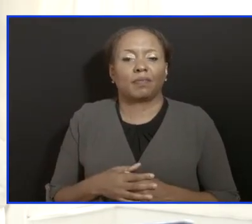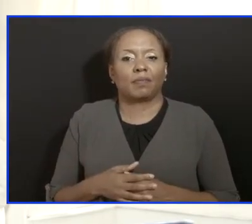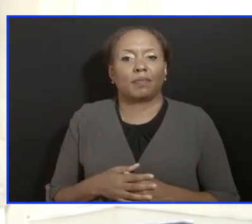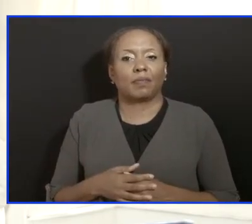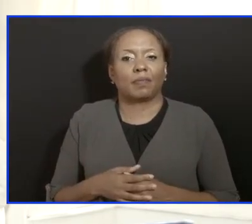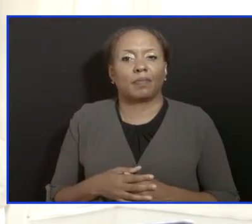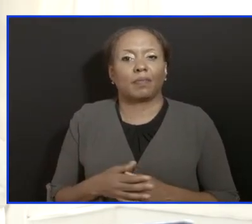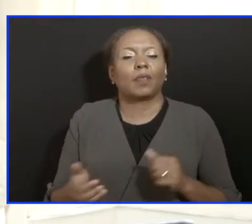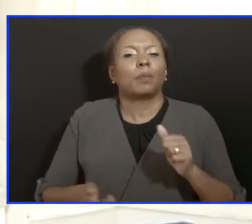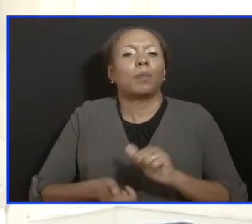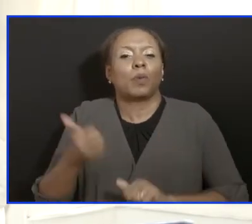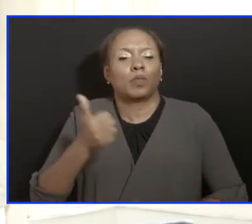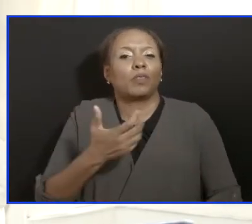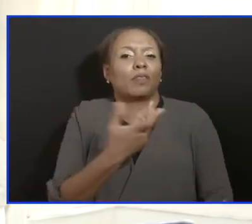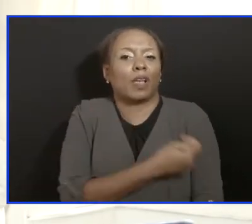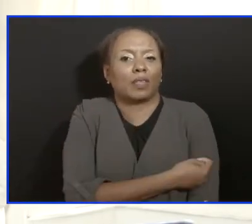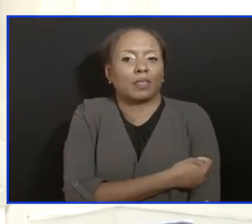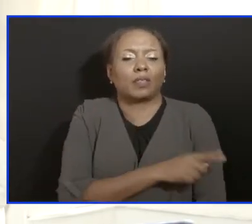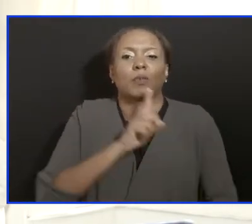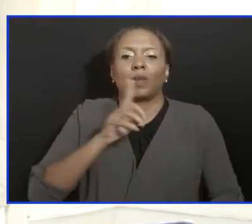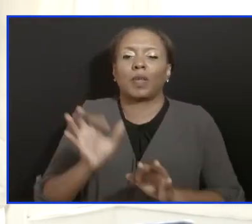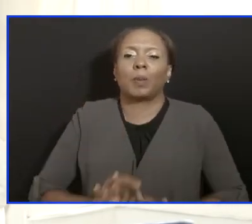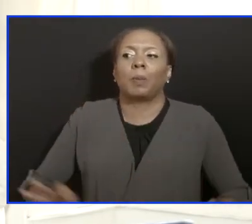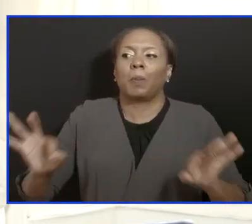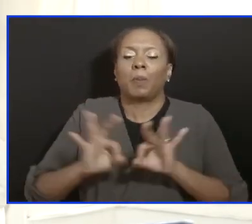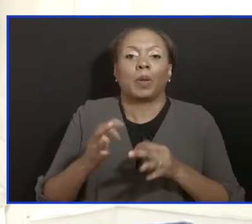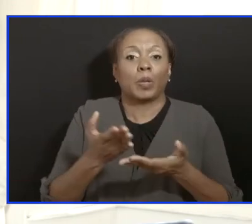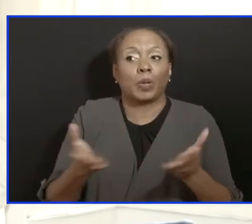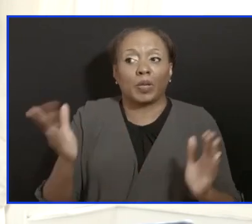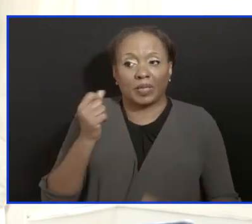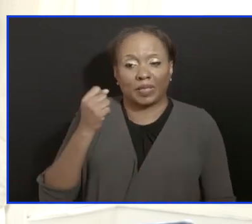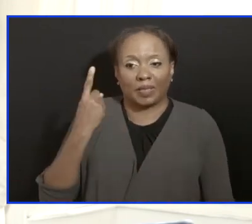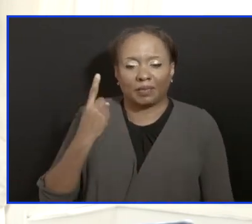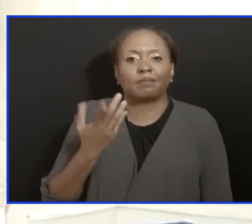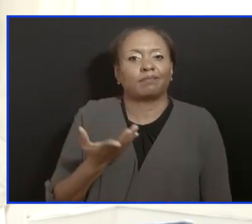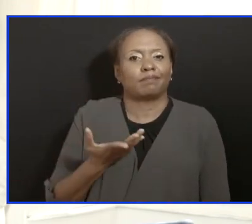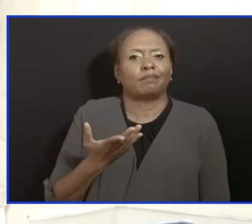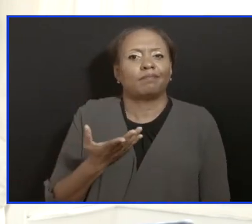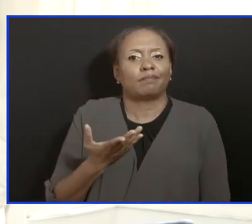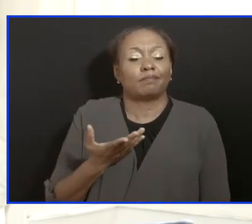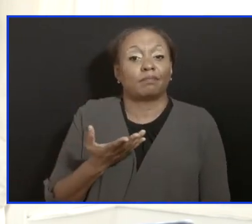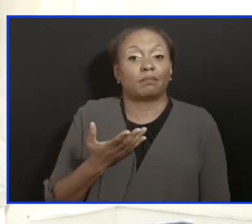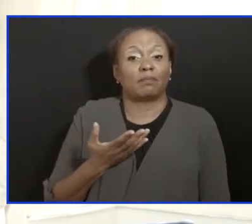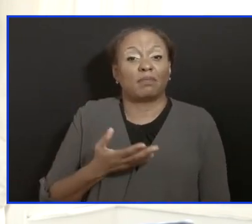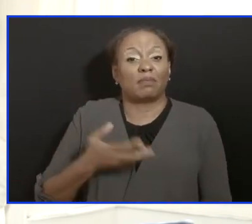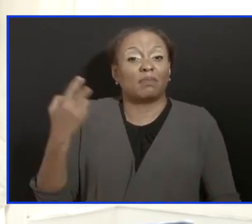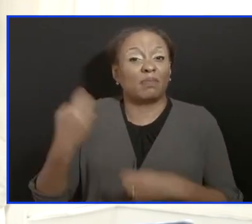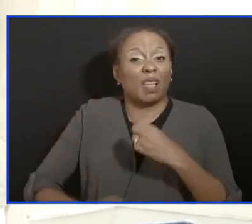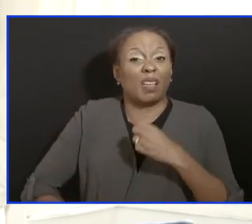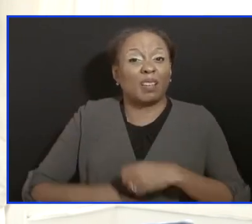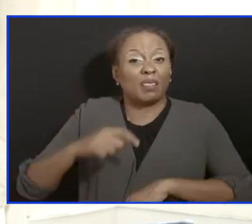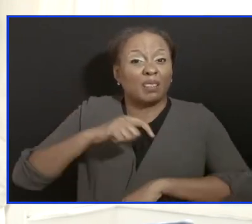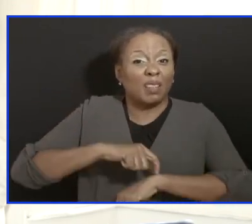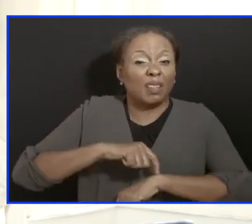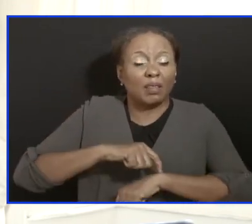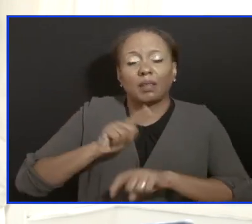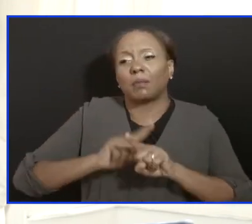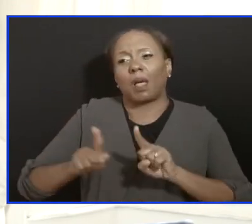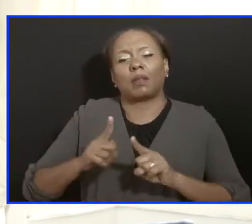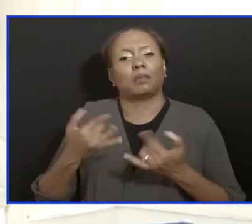important for the country to understand that although we're going through difficult times, we have had serious successes in the battle